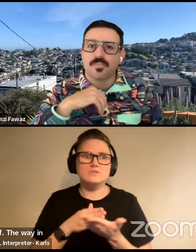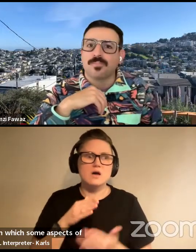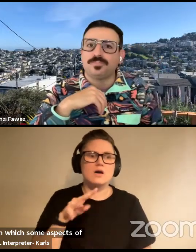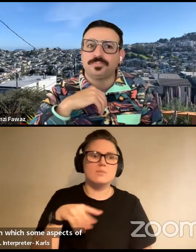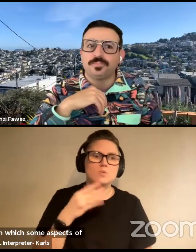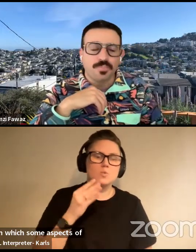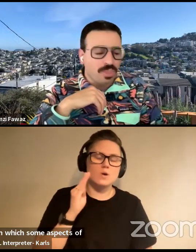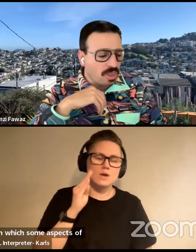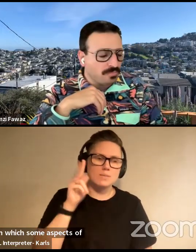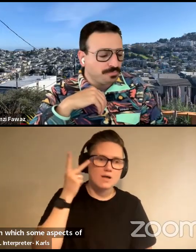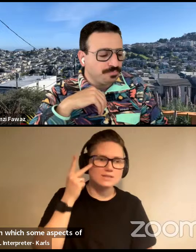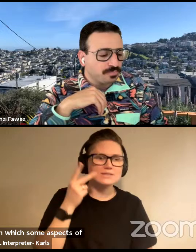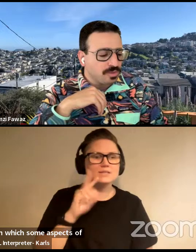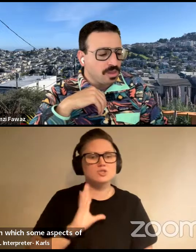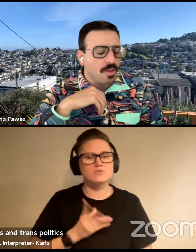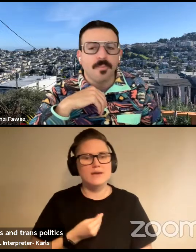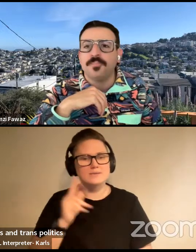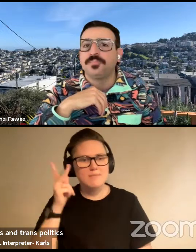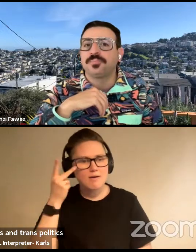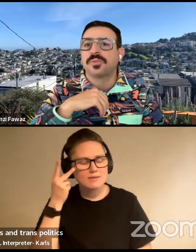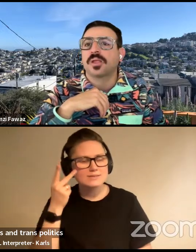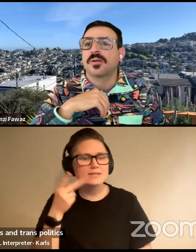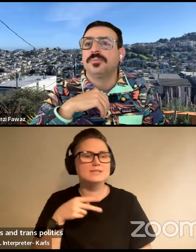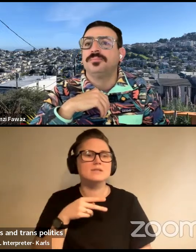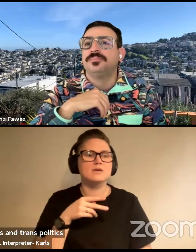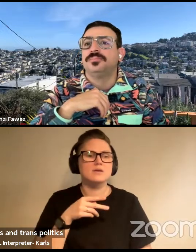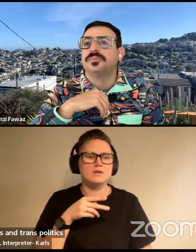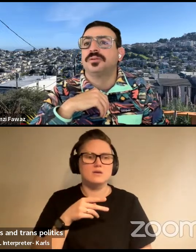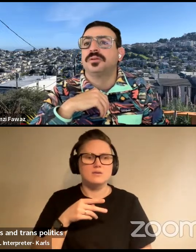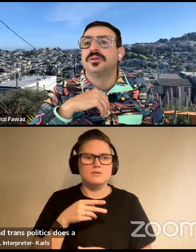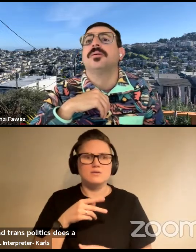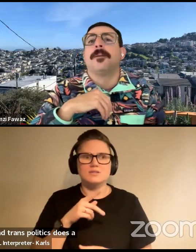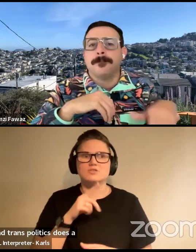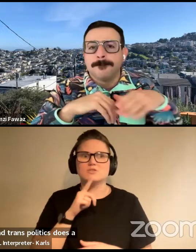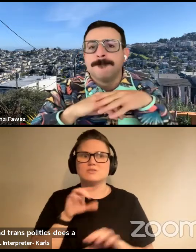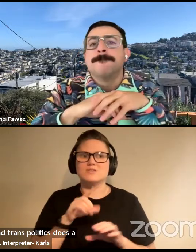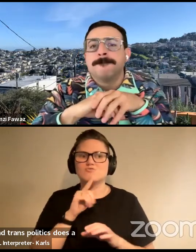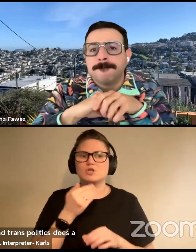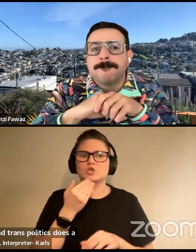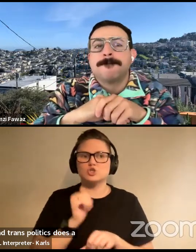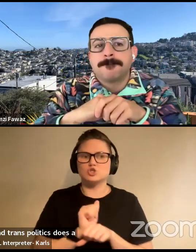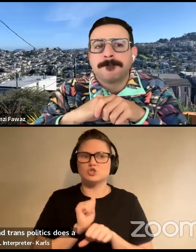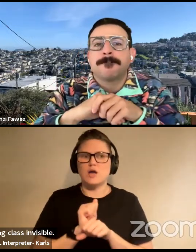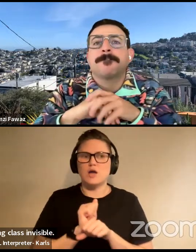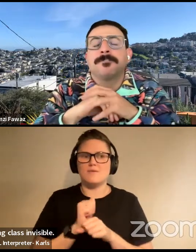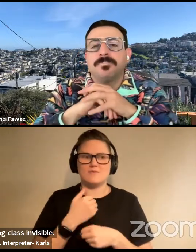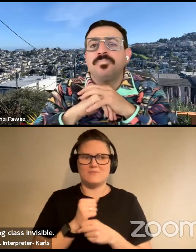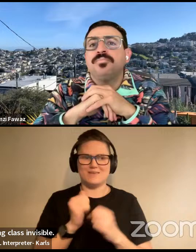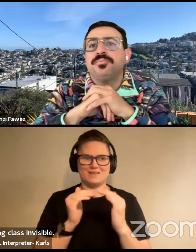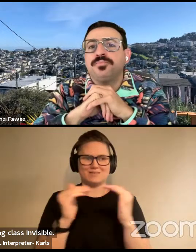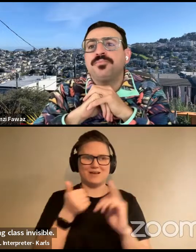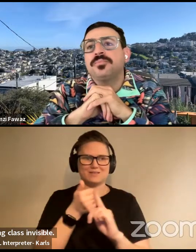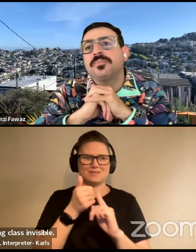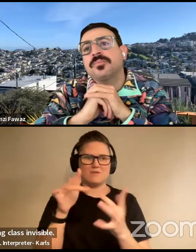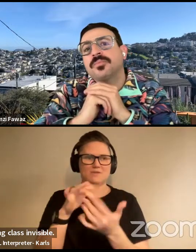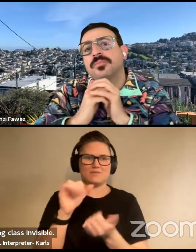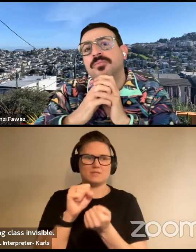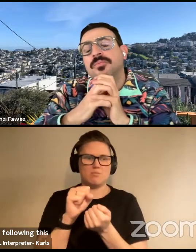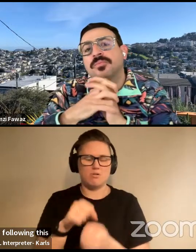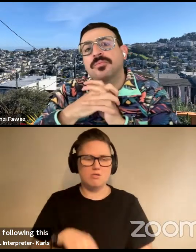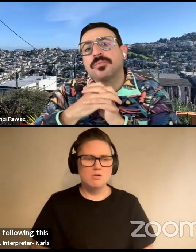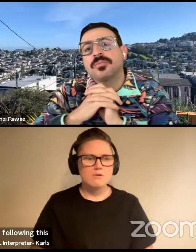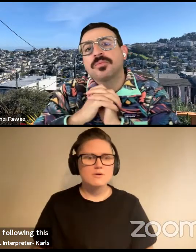trans politics does a very good job of making class invisible. And I think I was just following this